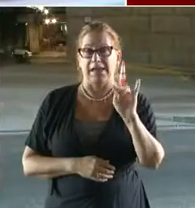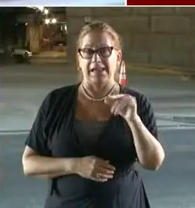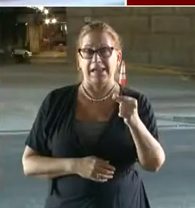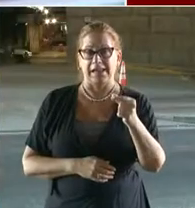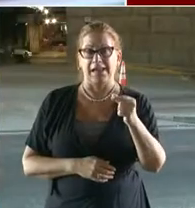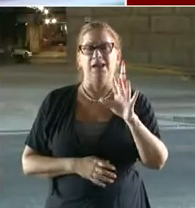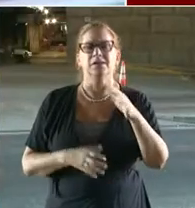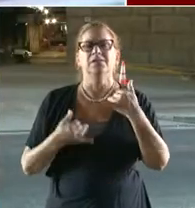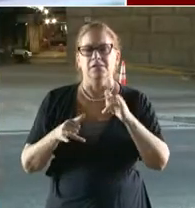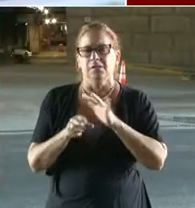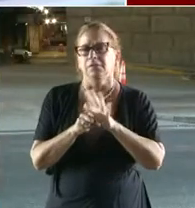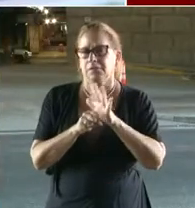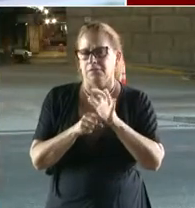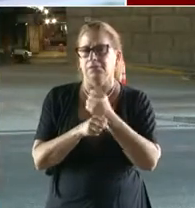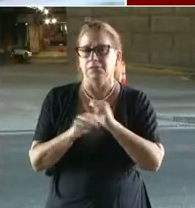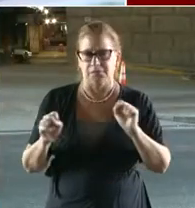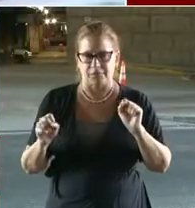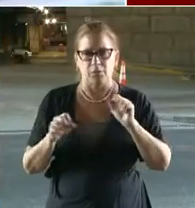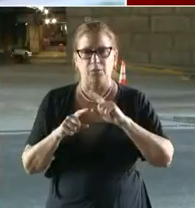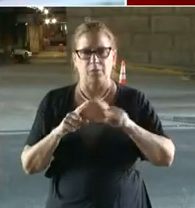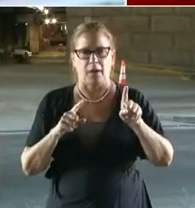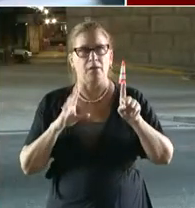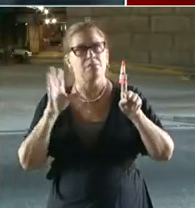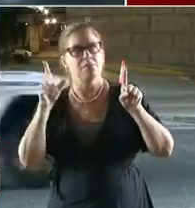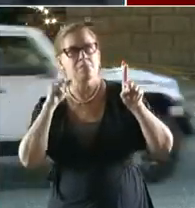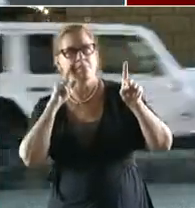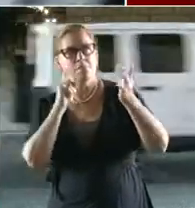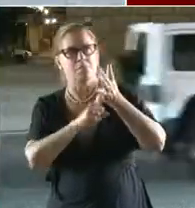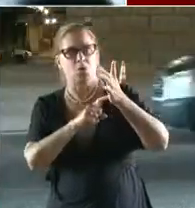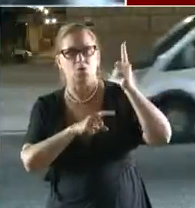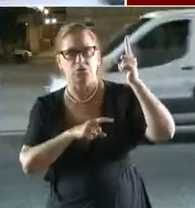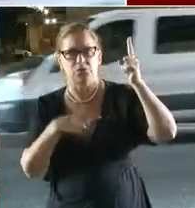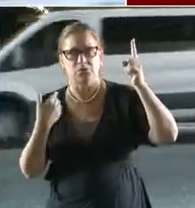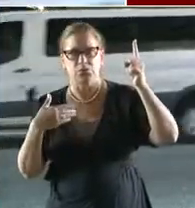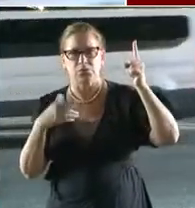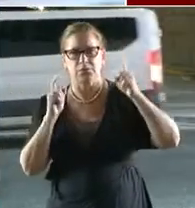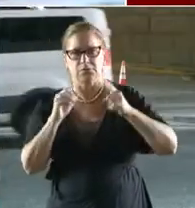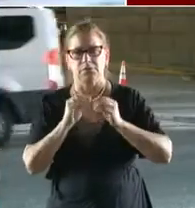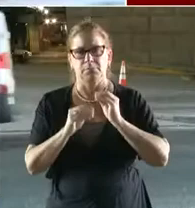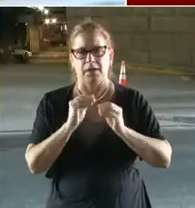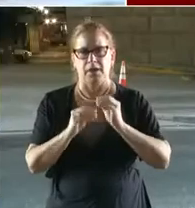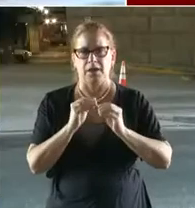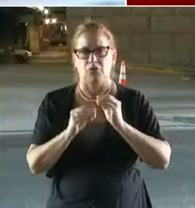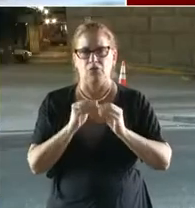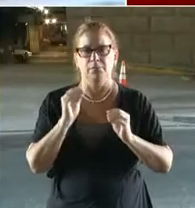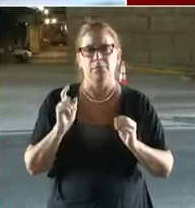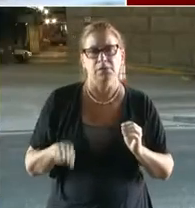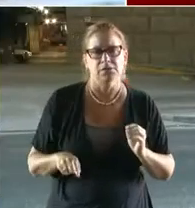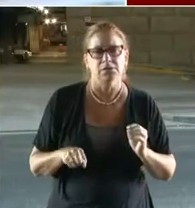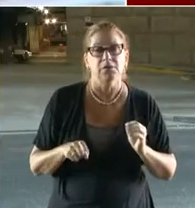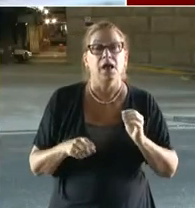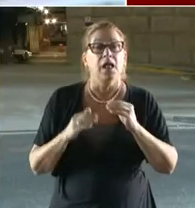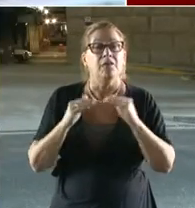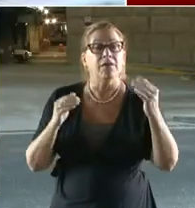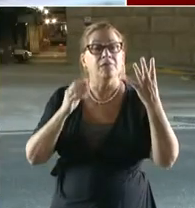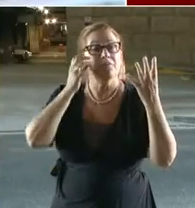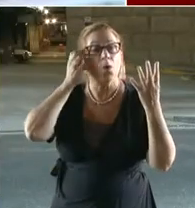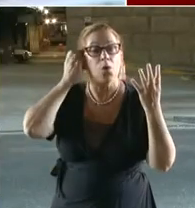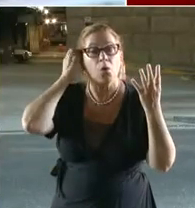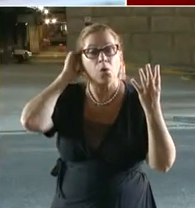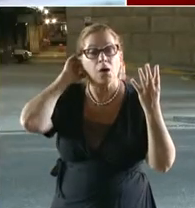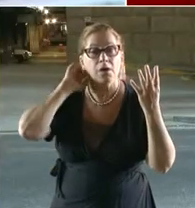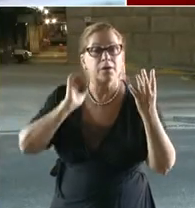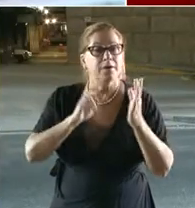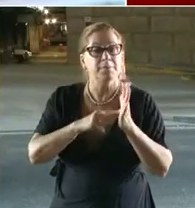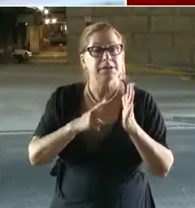to use every day. When a bridge receives a 4 on its bi-annual inspection, that triggers the DDOT team to begin